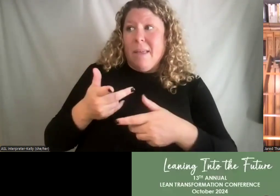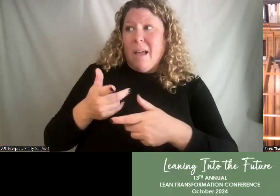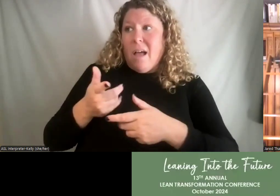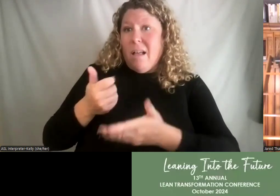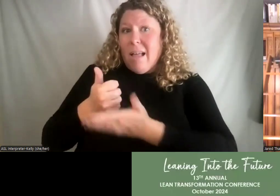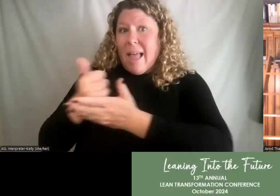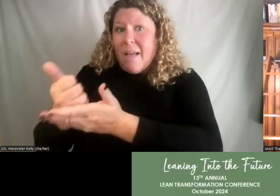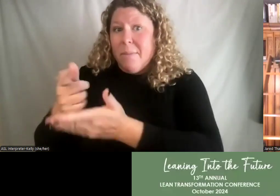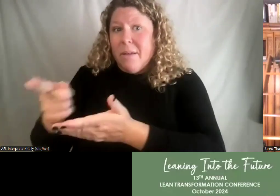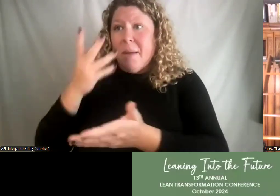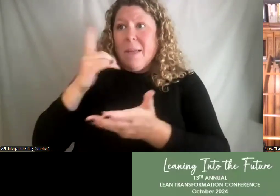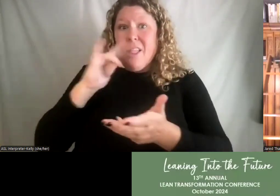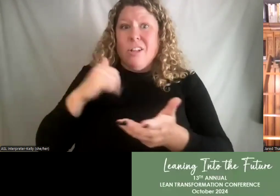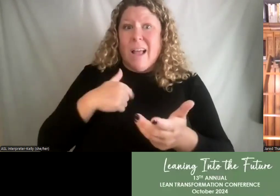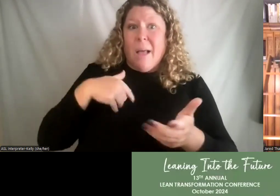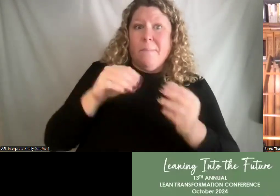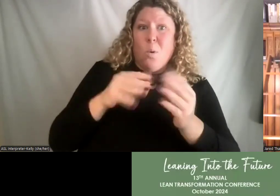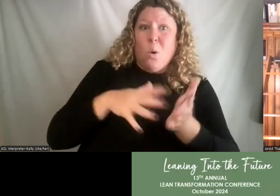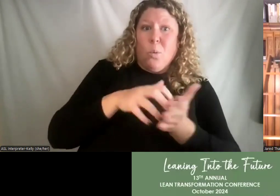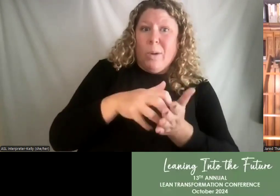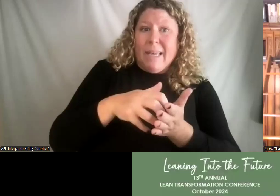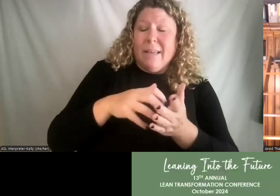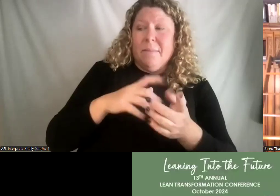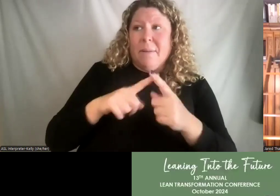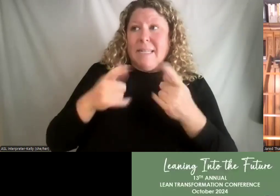look weaker in some areas? Yeah.